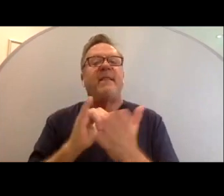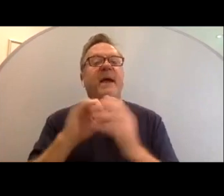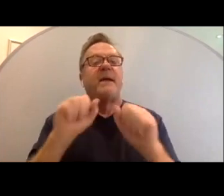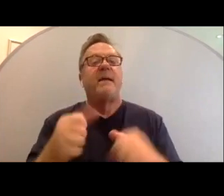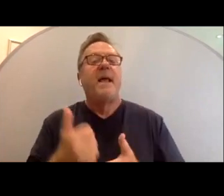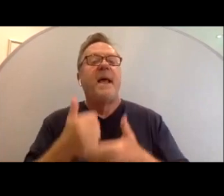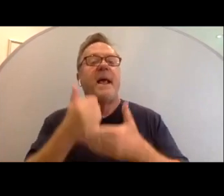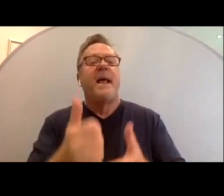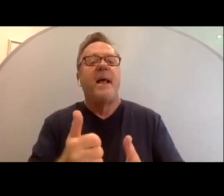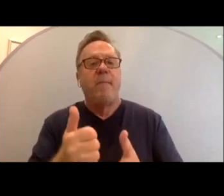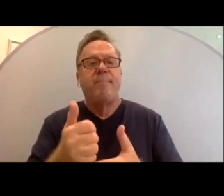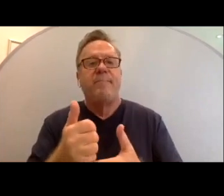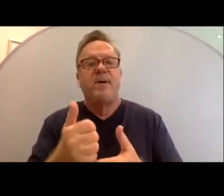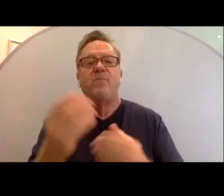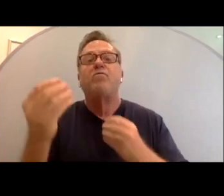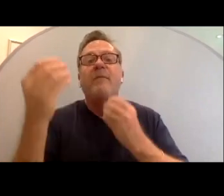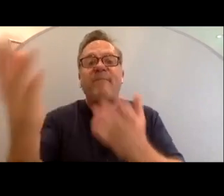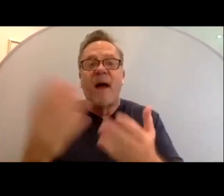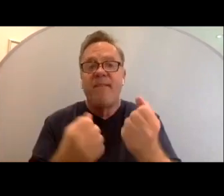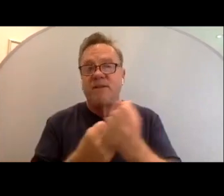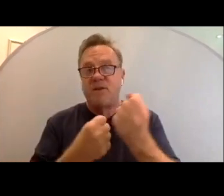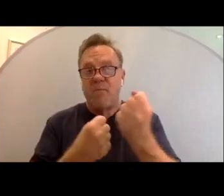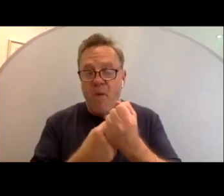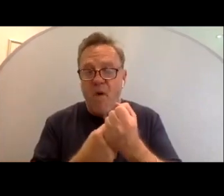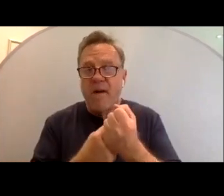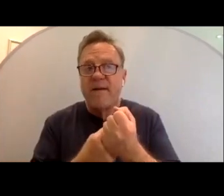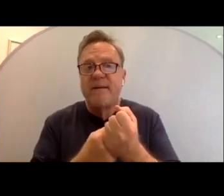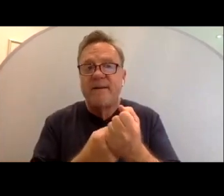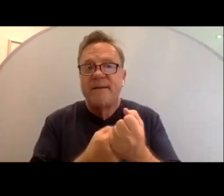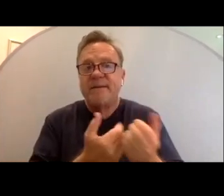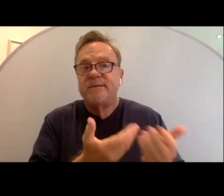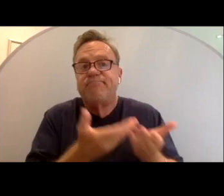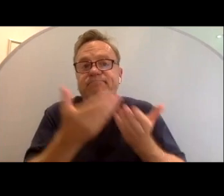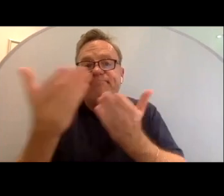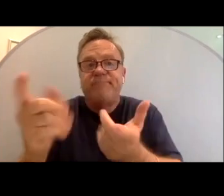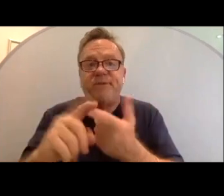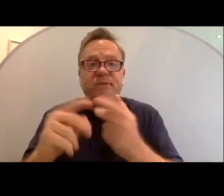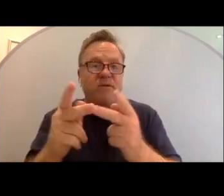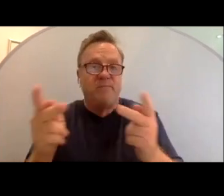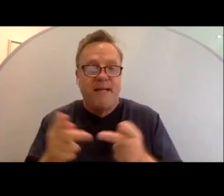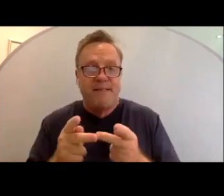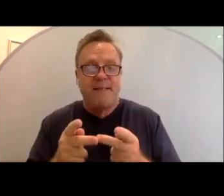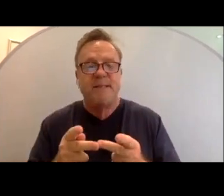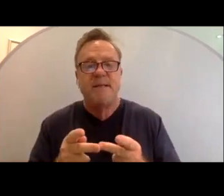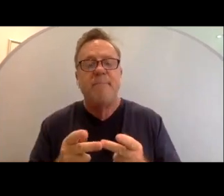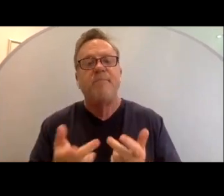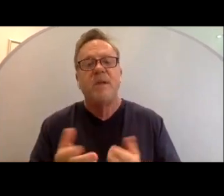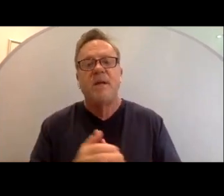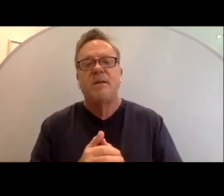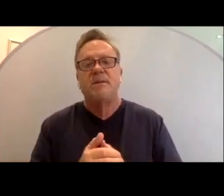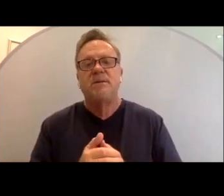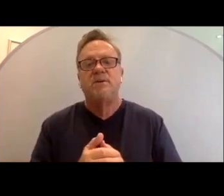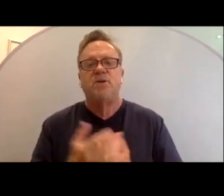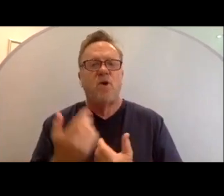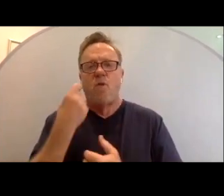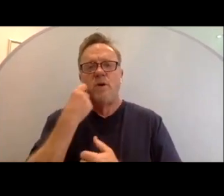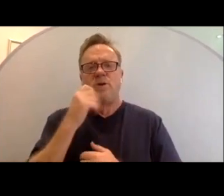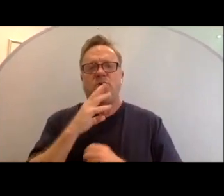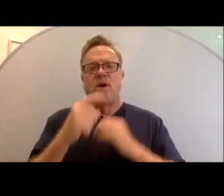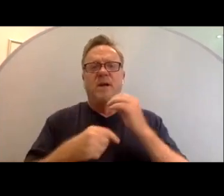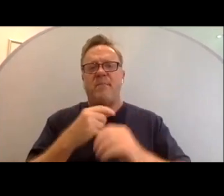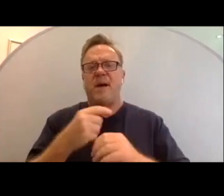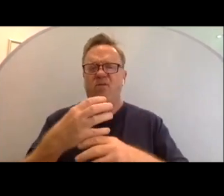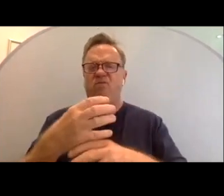provide the support to get them to those forums. So we just talked about very